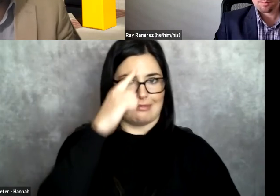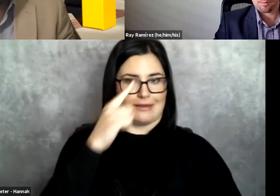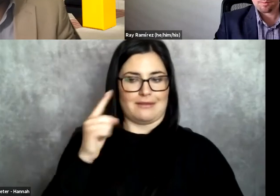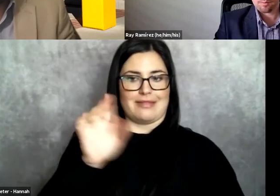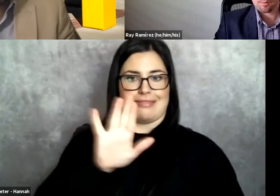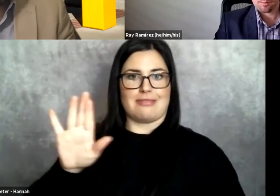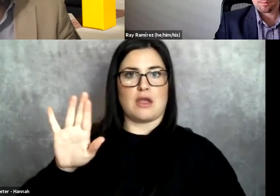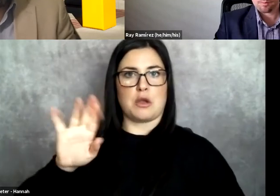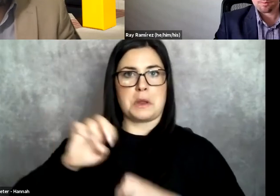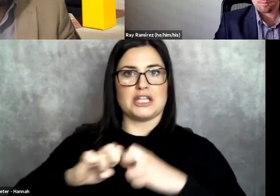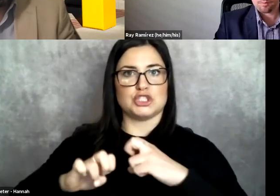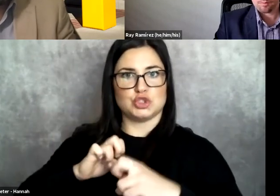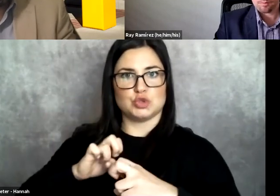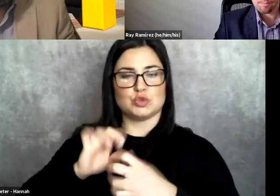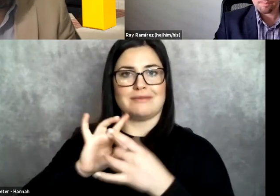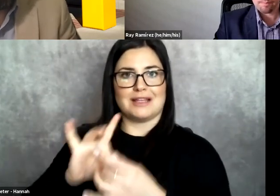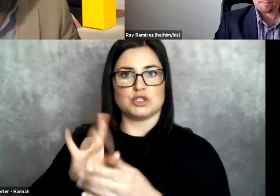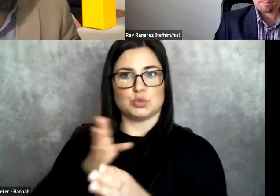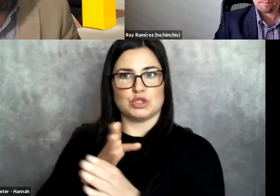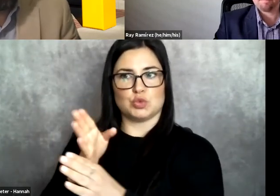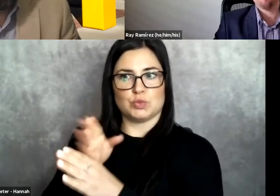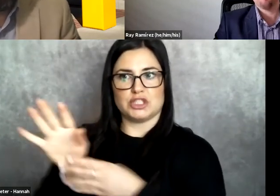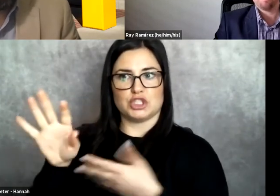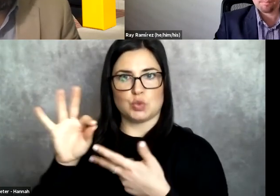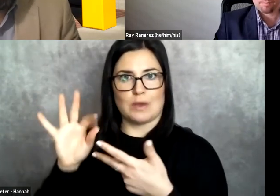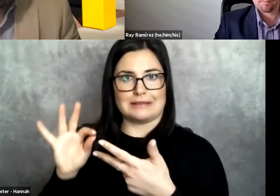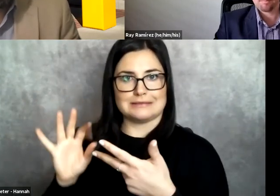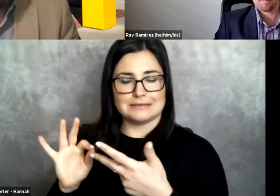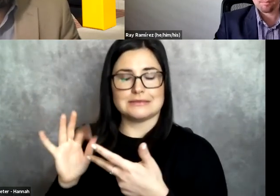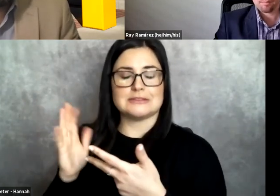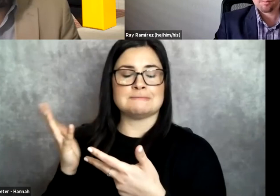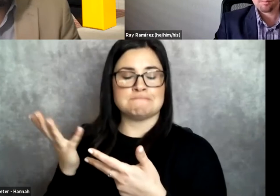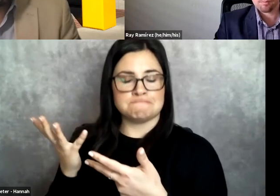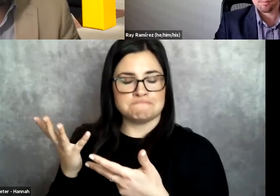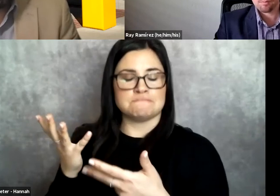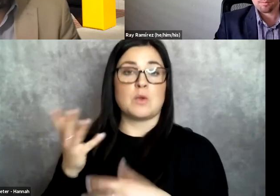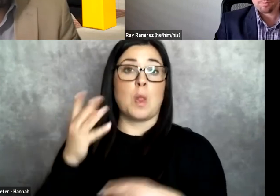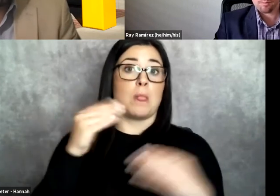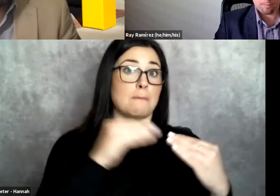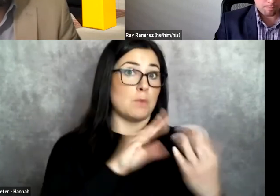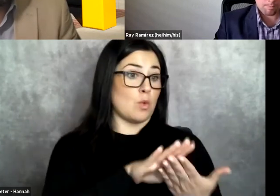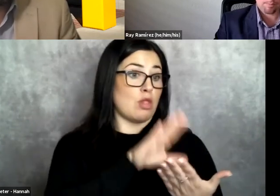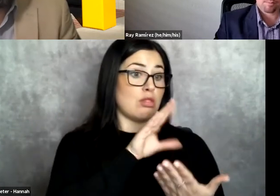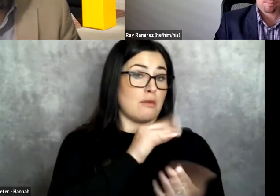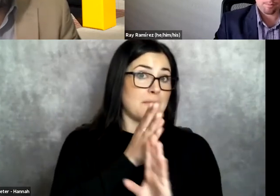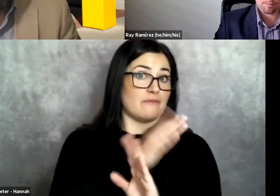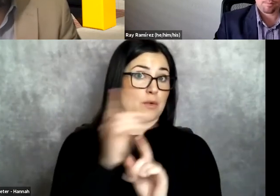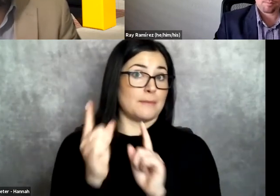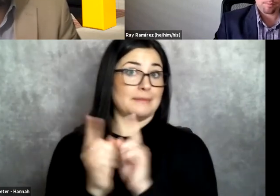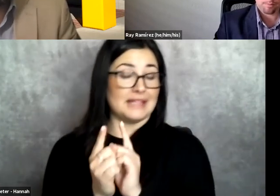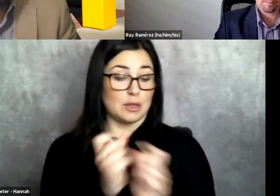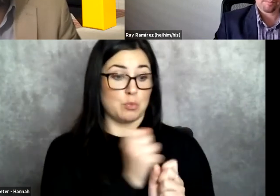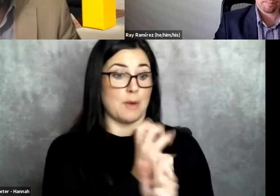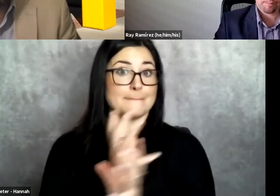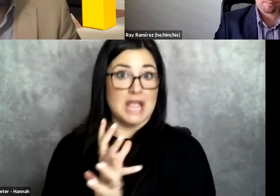particular around career choices, right? The more informed that you are, the better prepared you'll be able